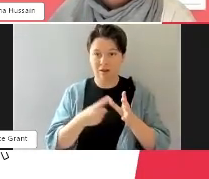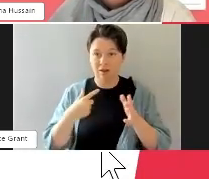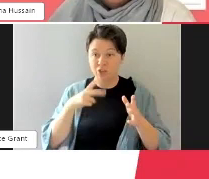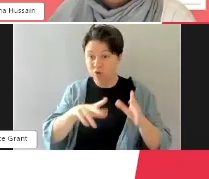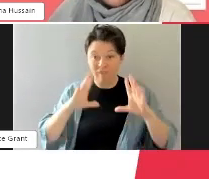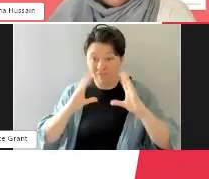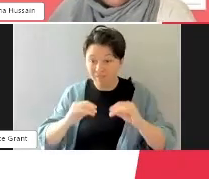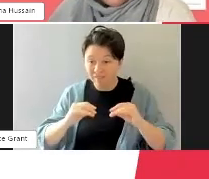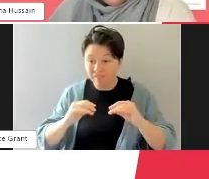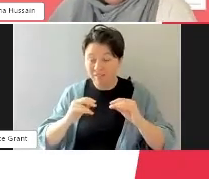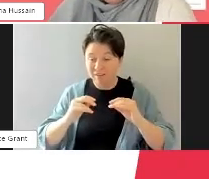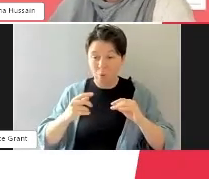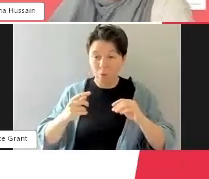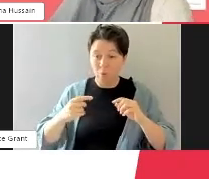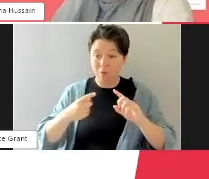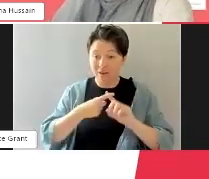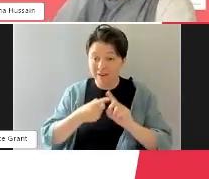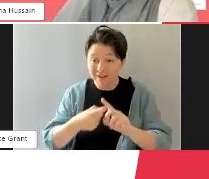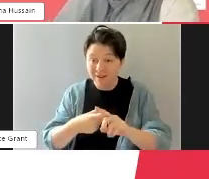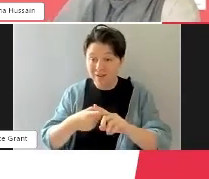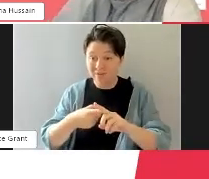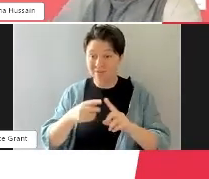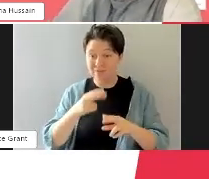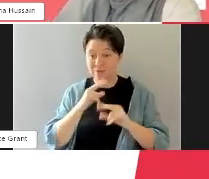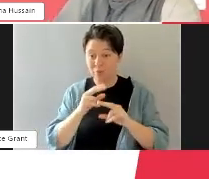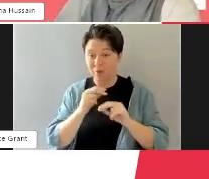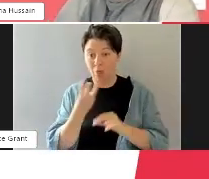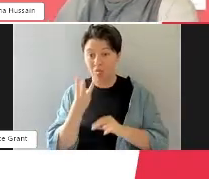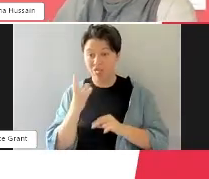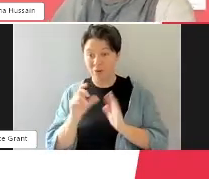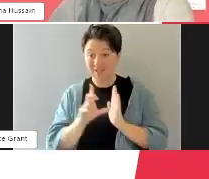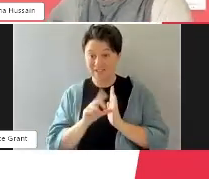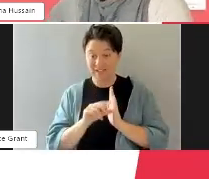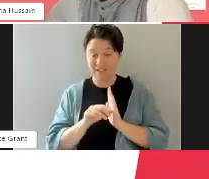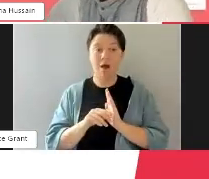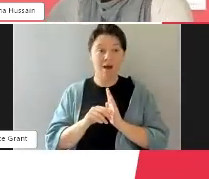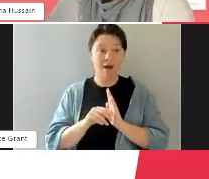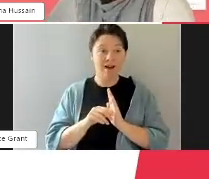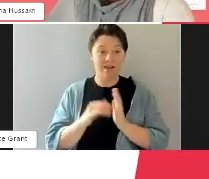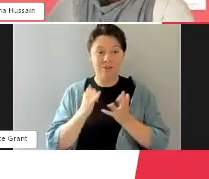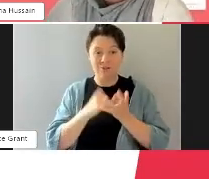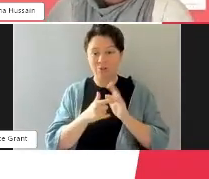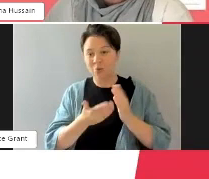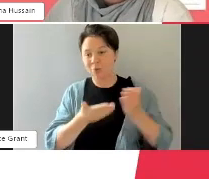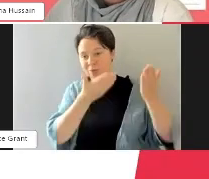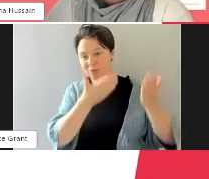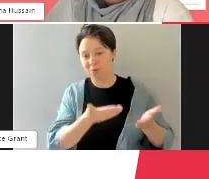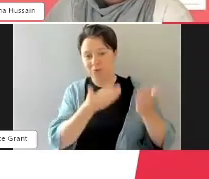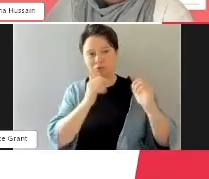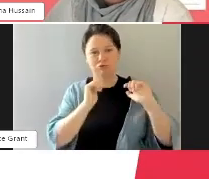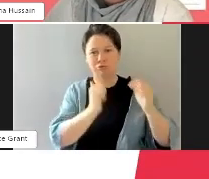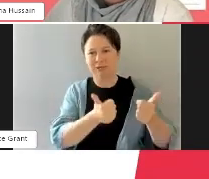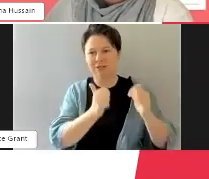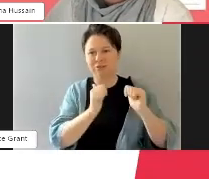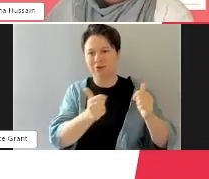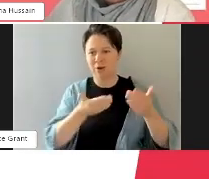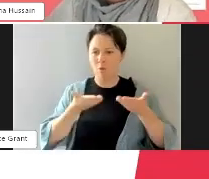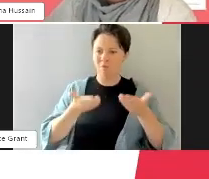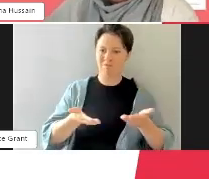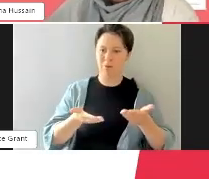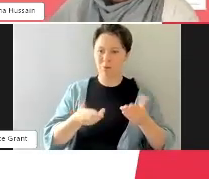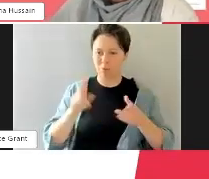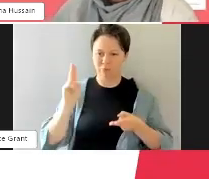Have you guys cut me off yet? Are we at the time? No, I've got 30 seconds. Um, so there's, oh, great, great offer. 10,